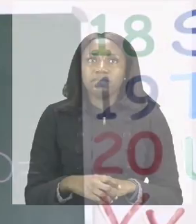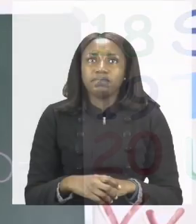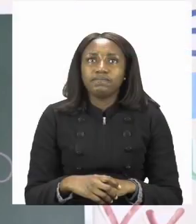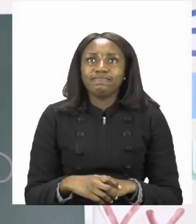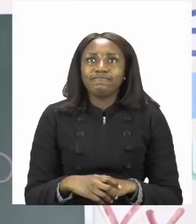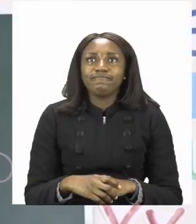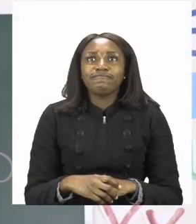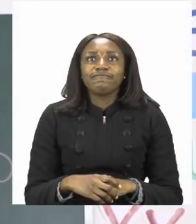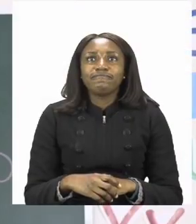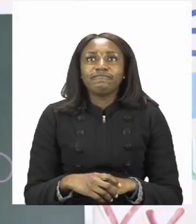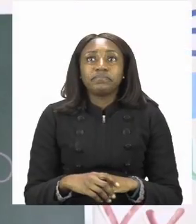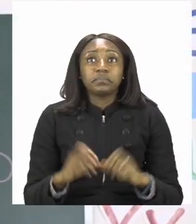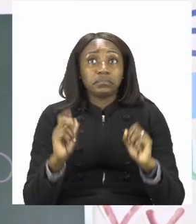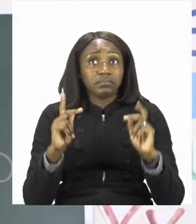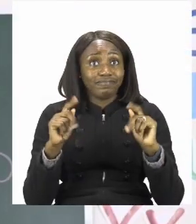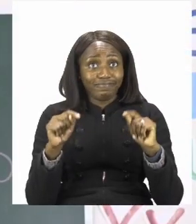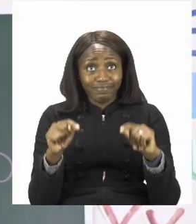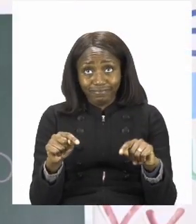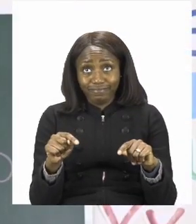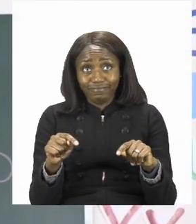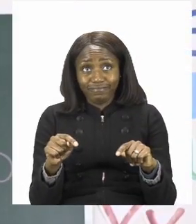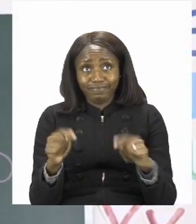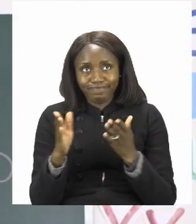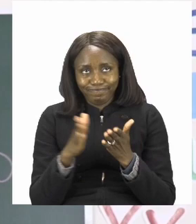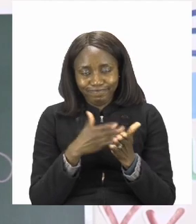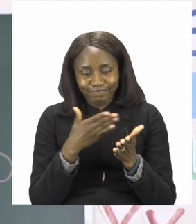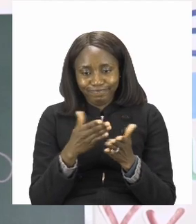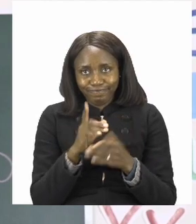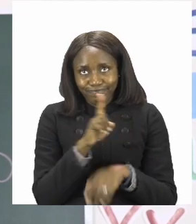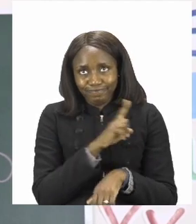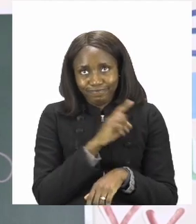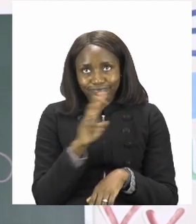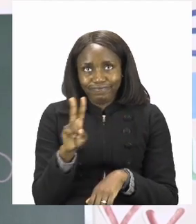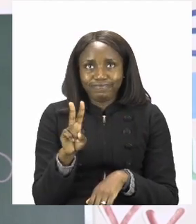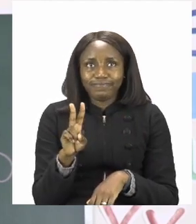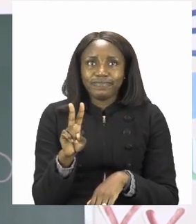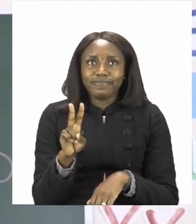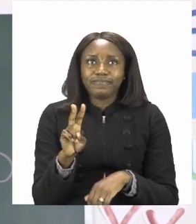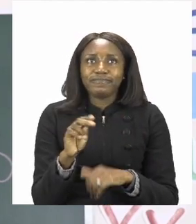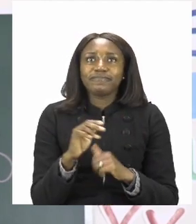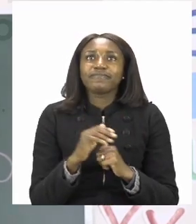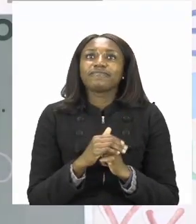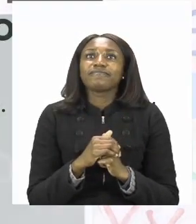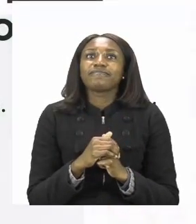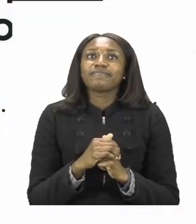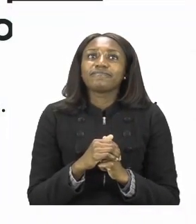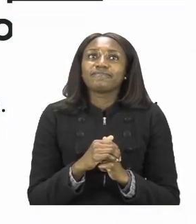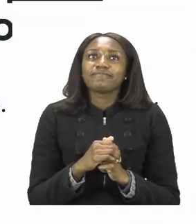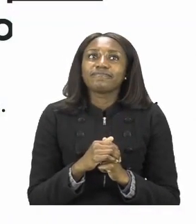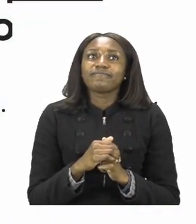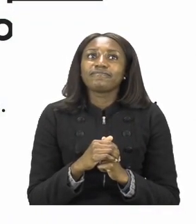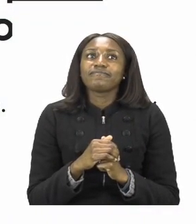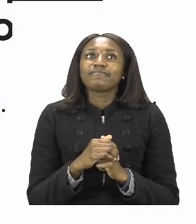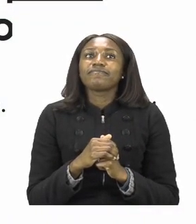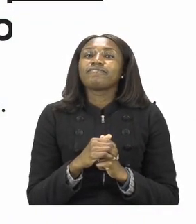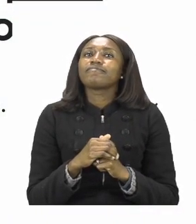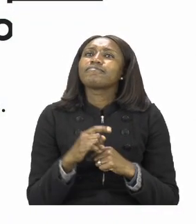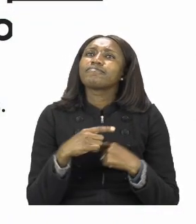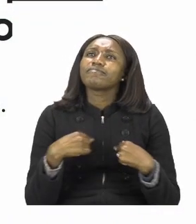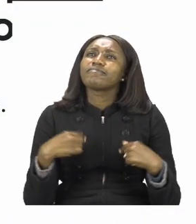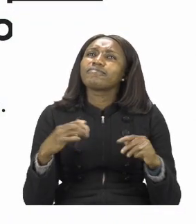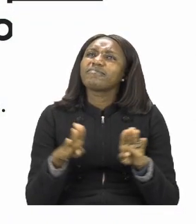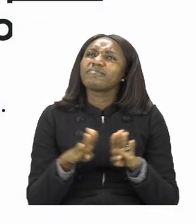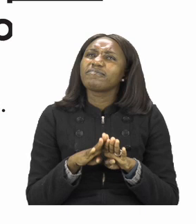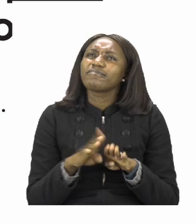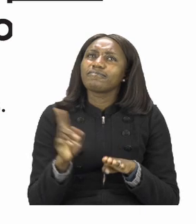For our lesson now boys and girls, let's all turn to page 12. On page 12 we are going to be